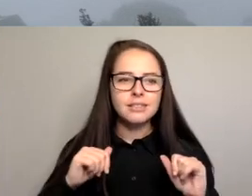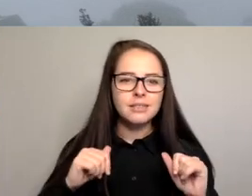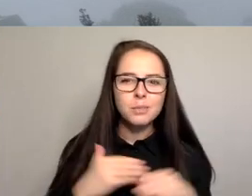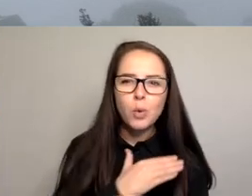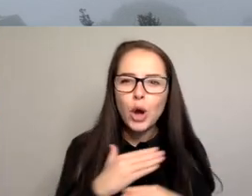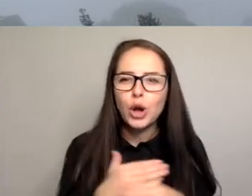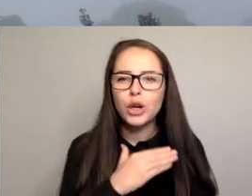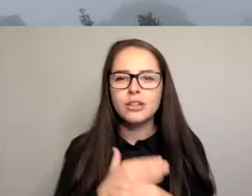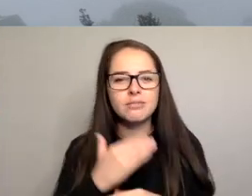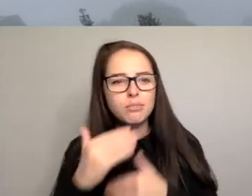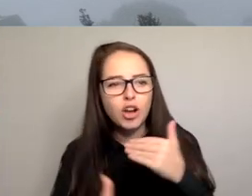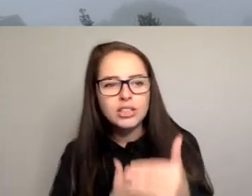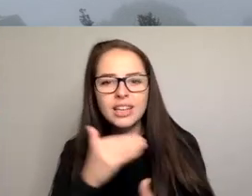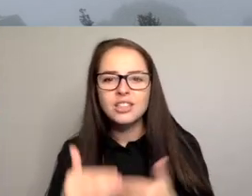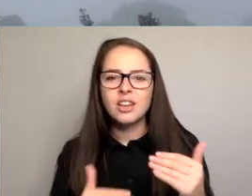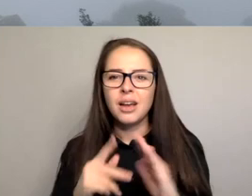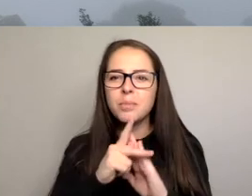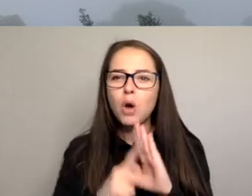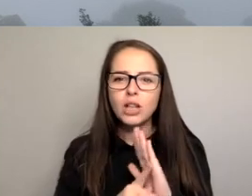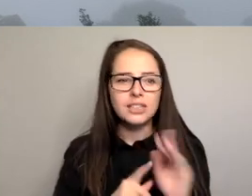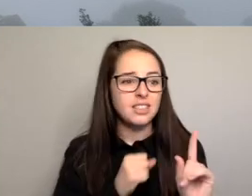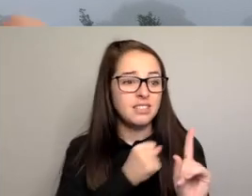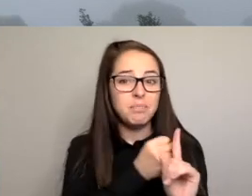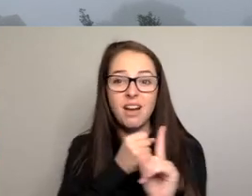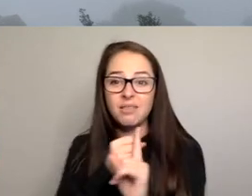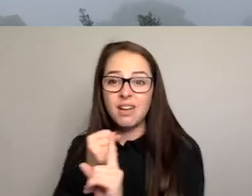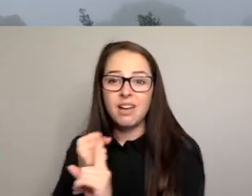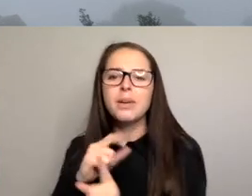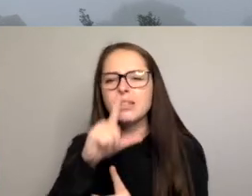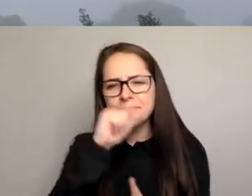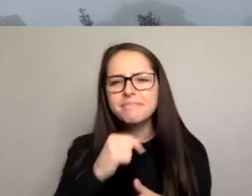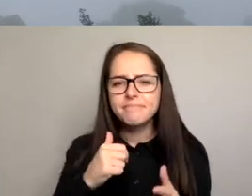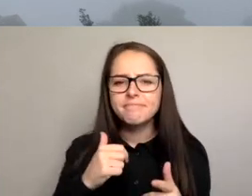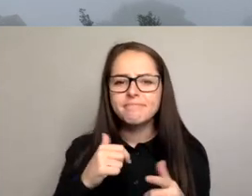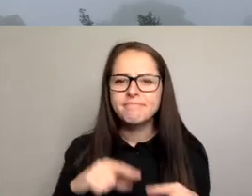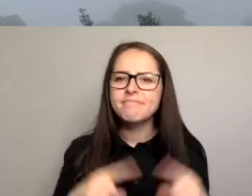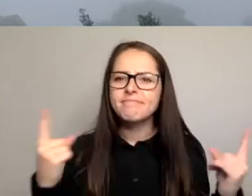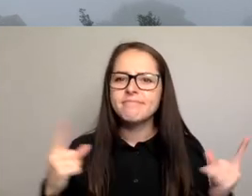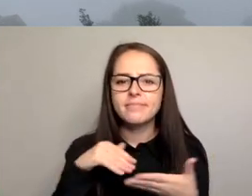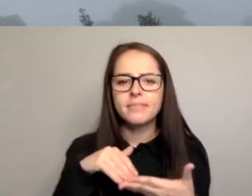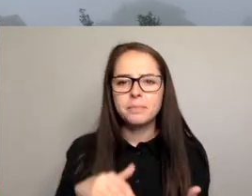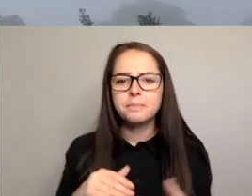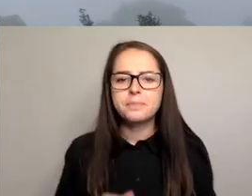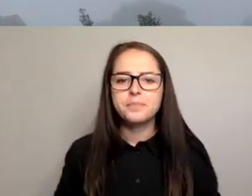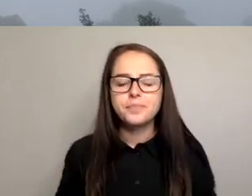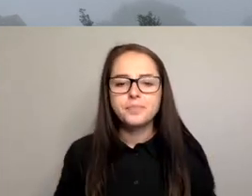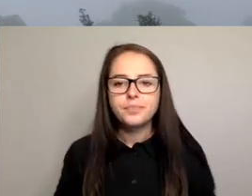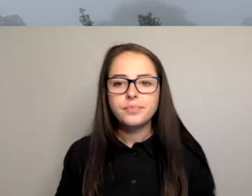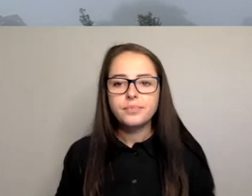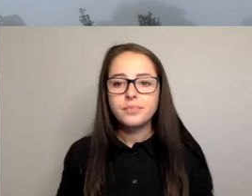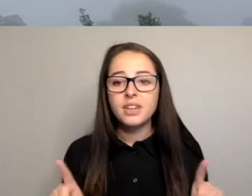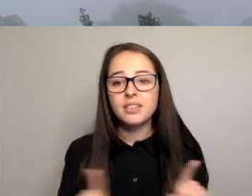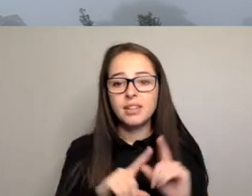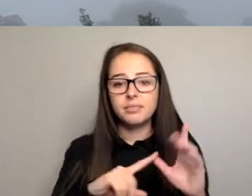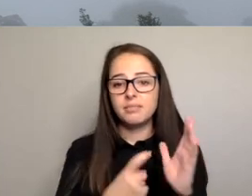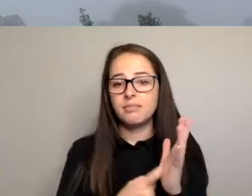can really make a difference. I guess, for me, and I think Amon has said this